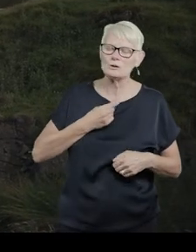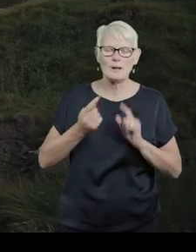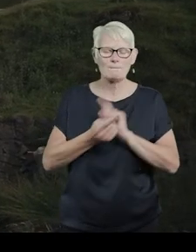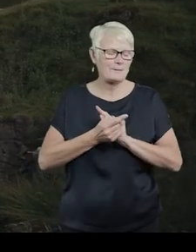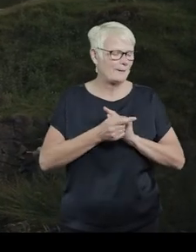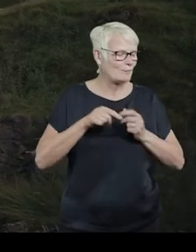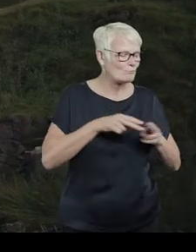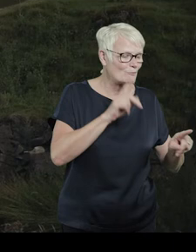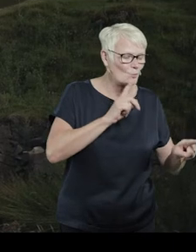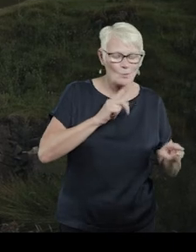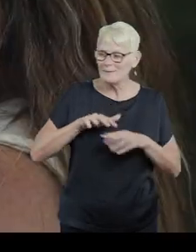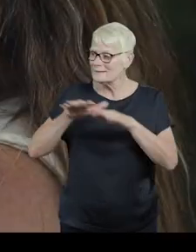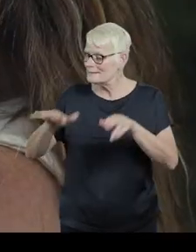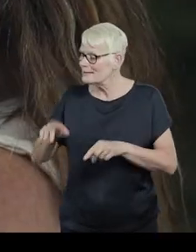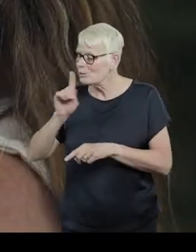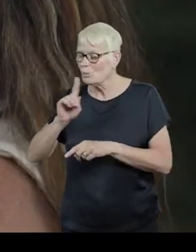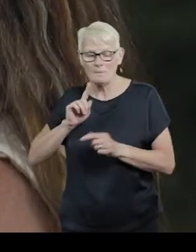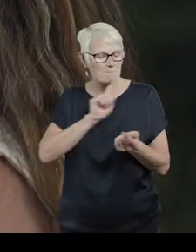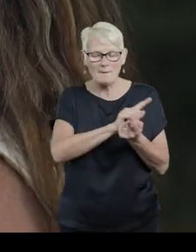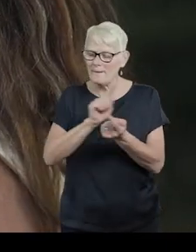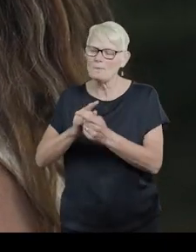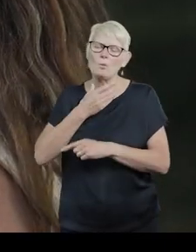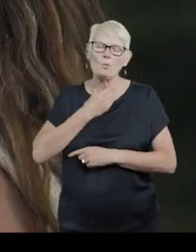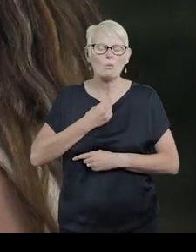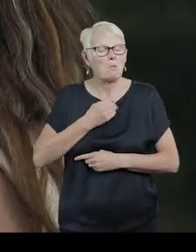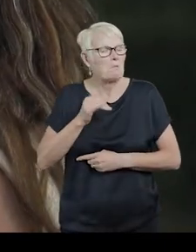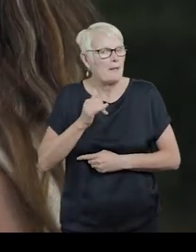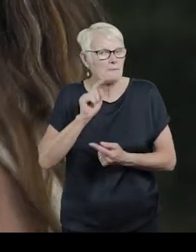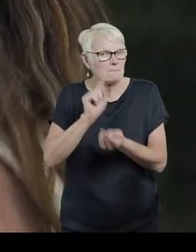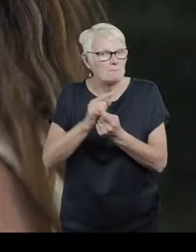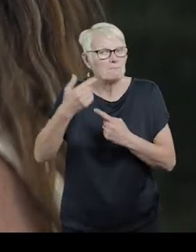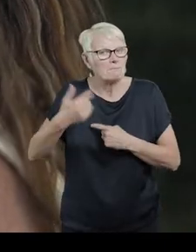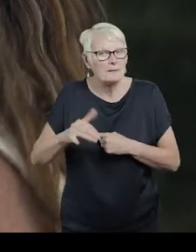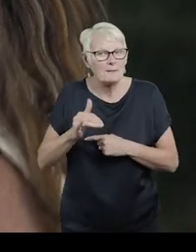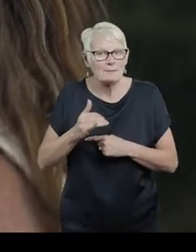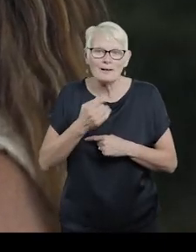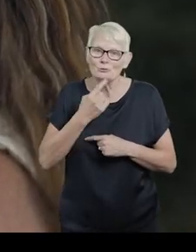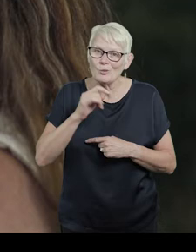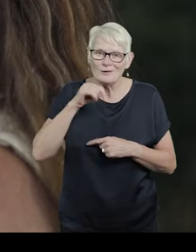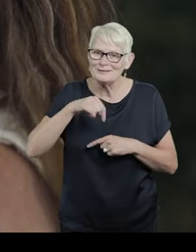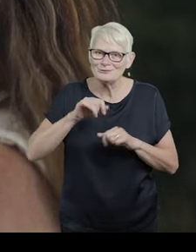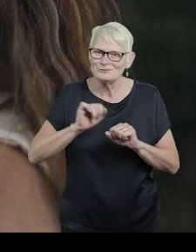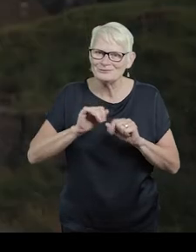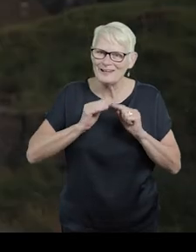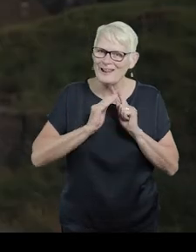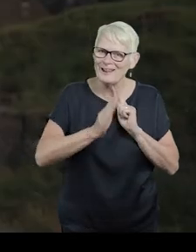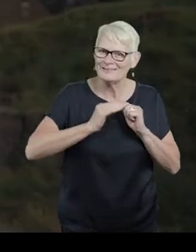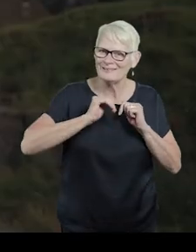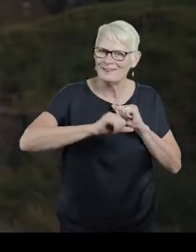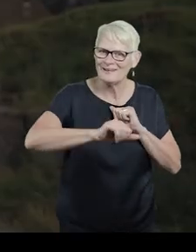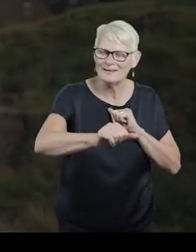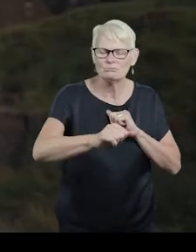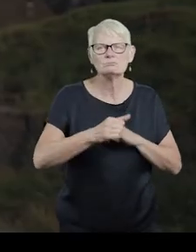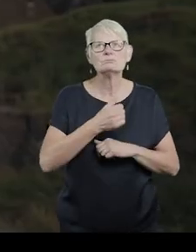woman, the sea woman. We may have already met, I said this would not be linear. I